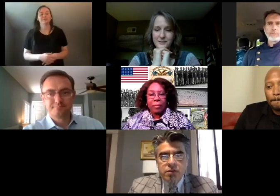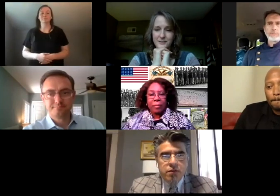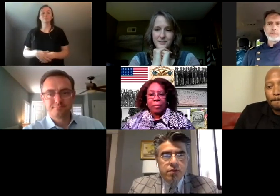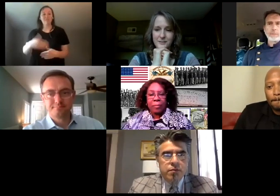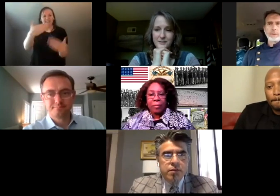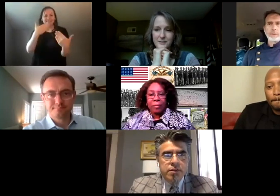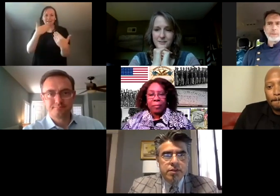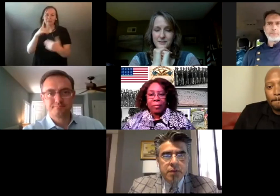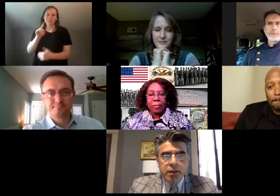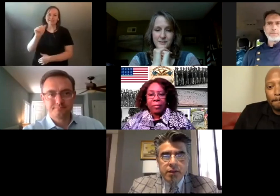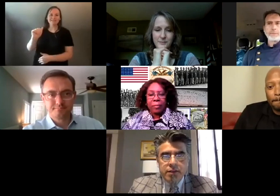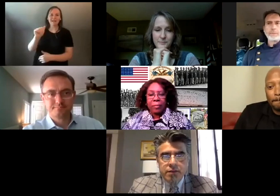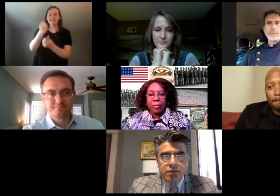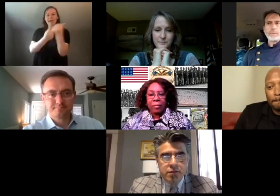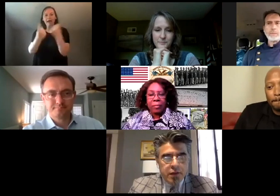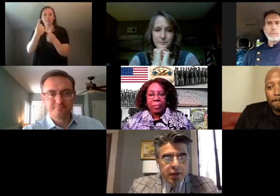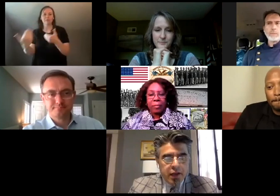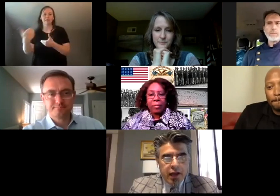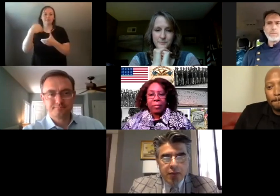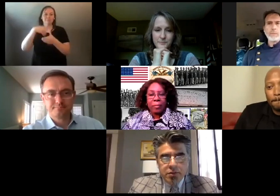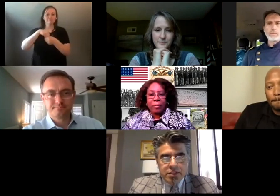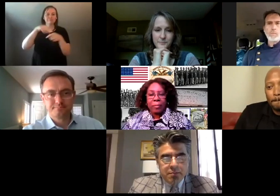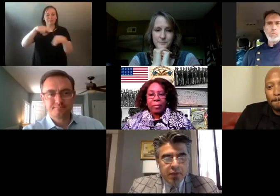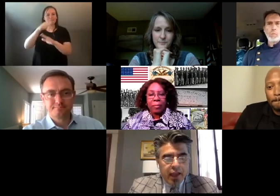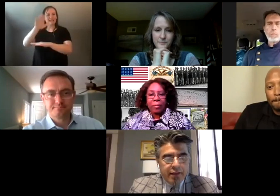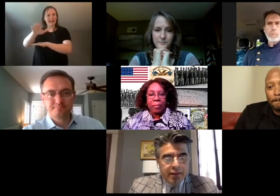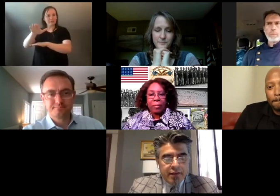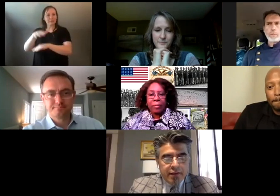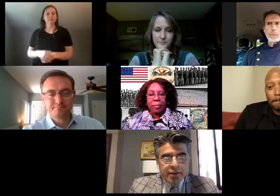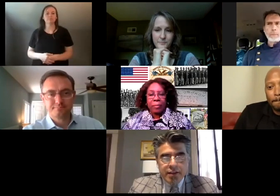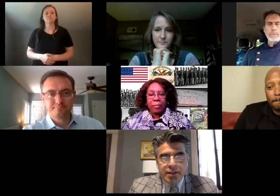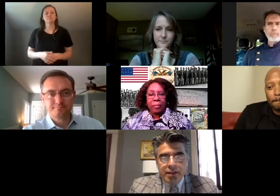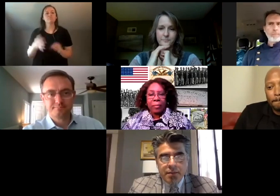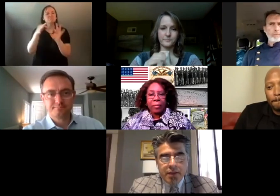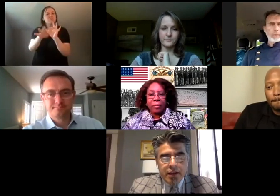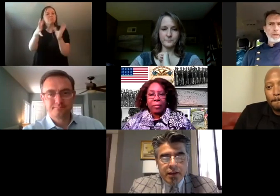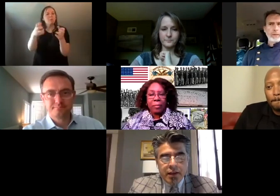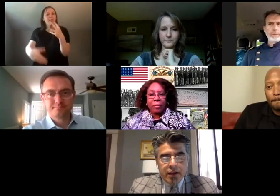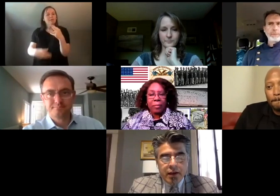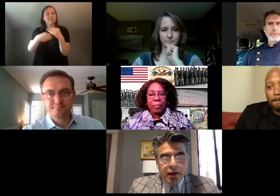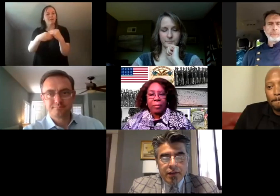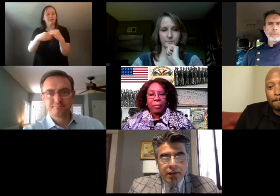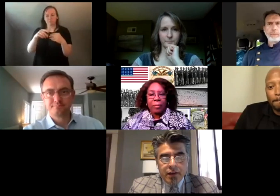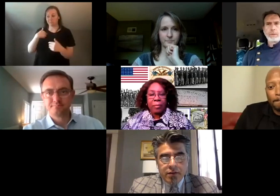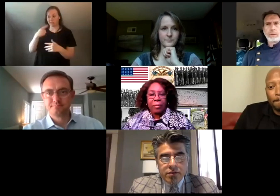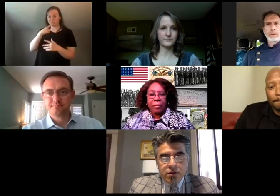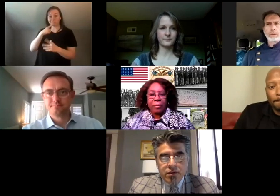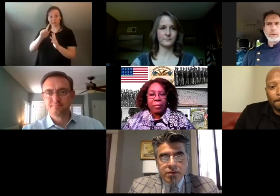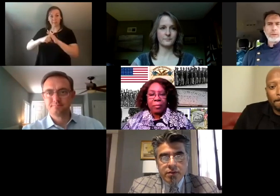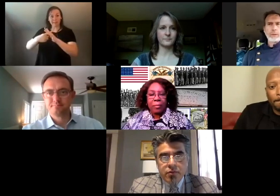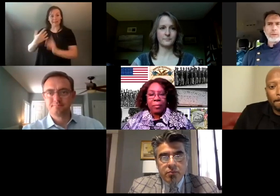you so much for participating this afternoon. I would just simply add that, as I said at the beginning, I think